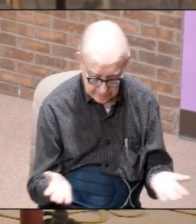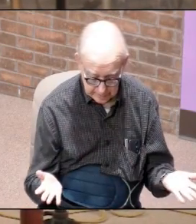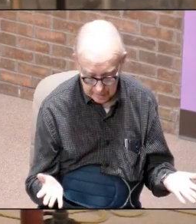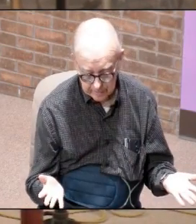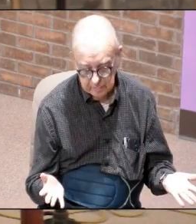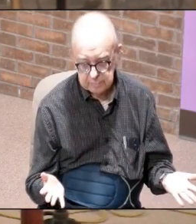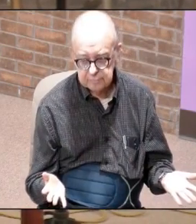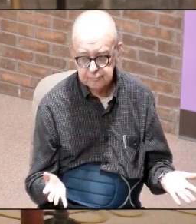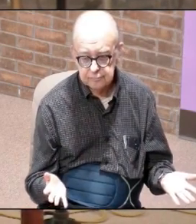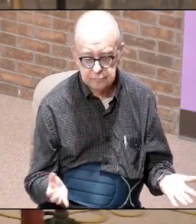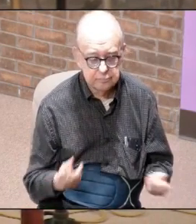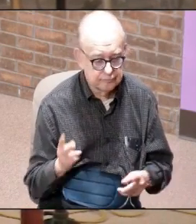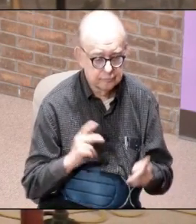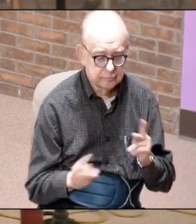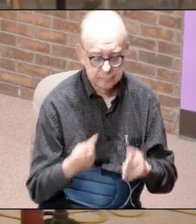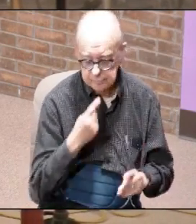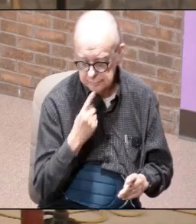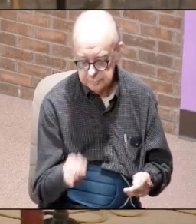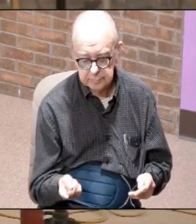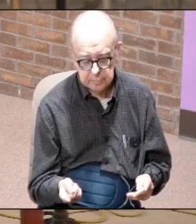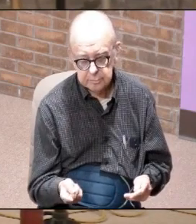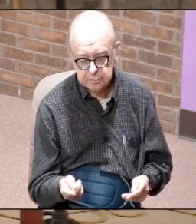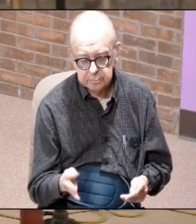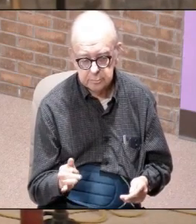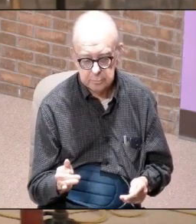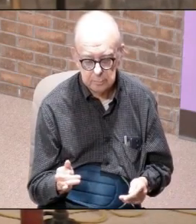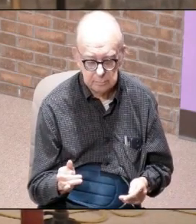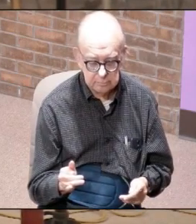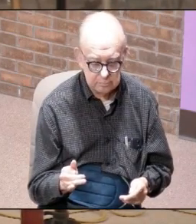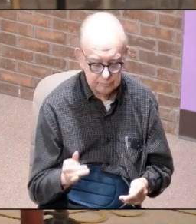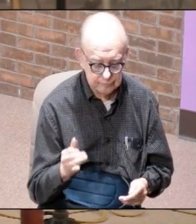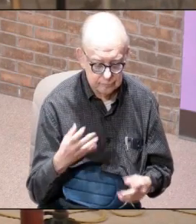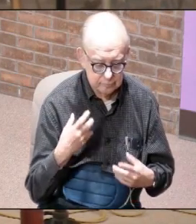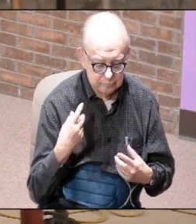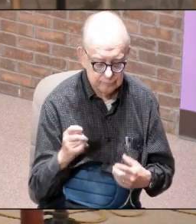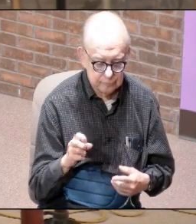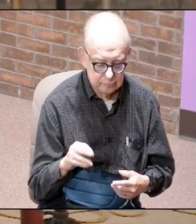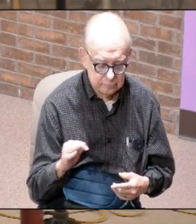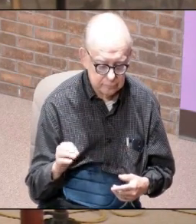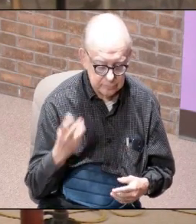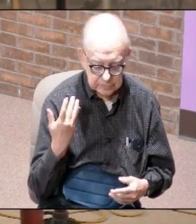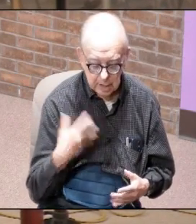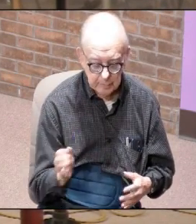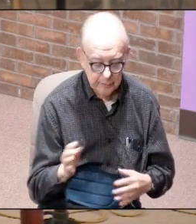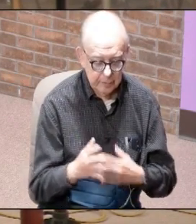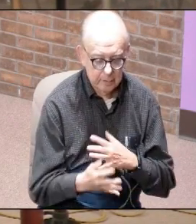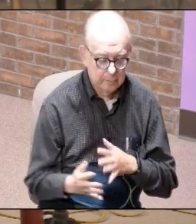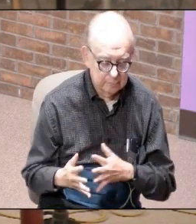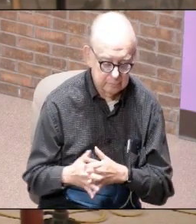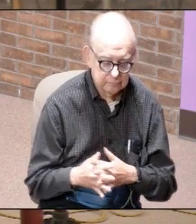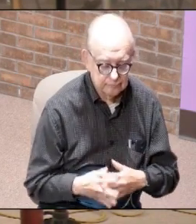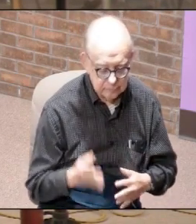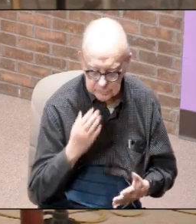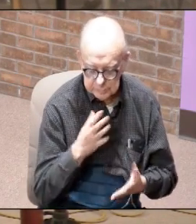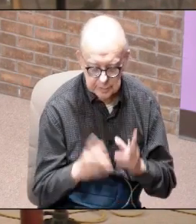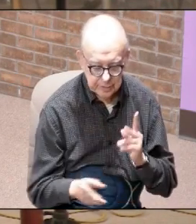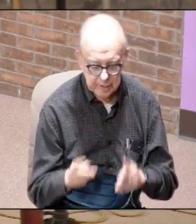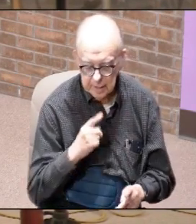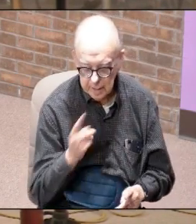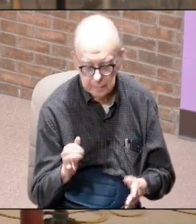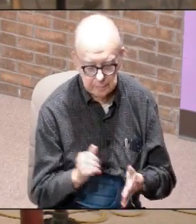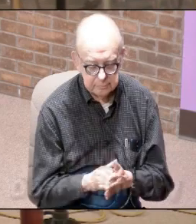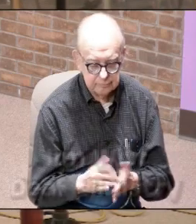all that a lot of people are saying if i if trump wins i'm leaving america and some of them that are saying that